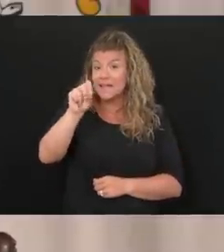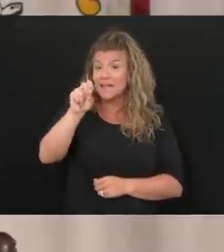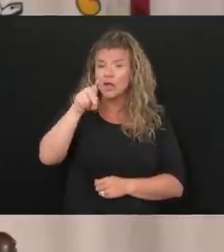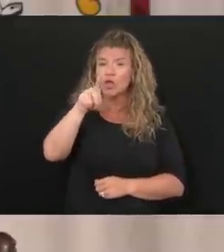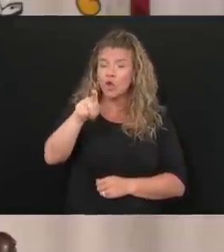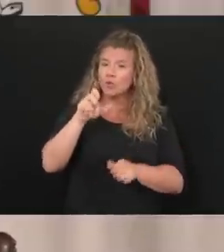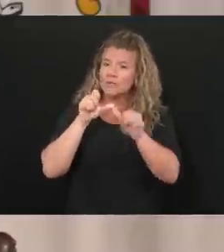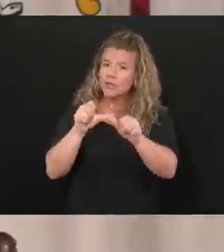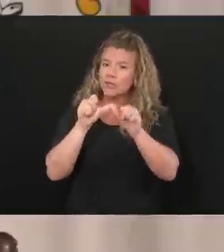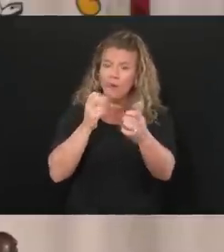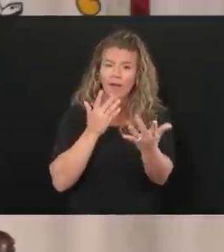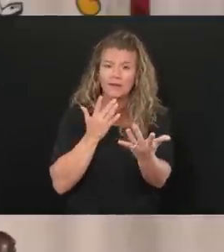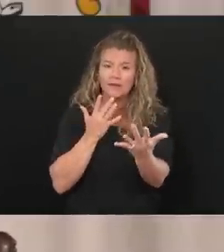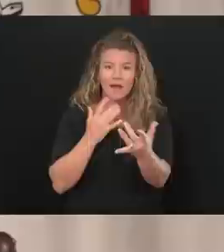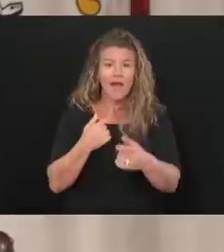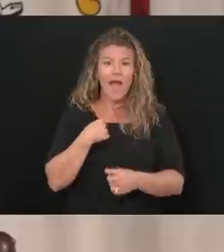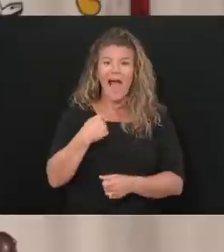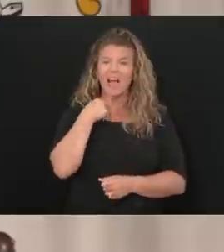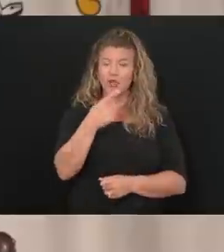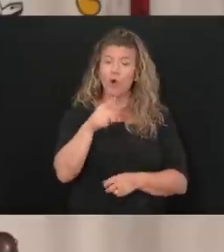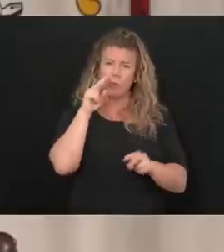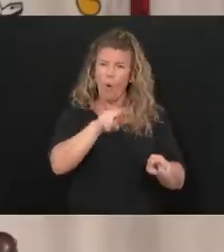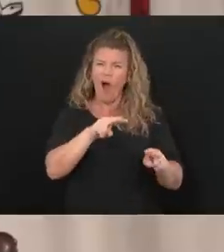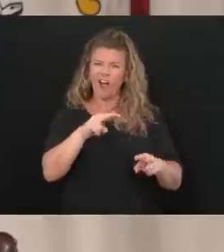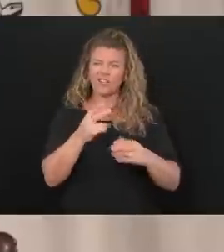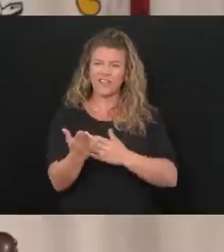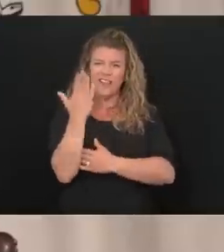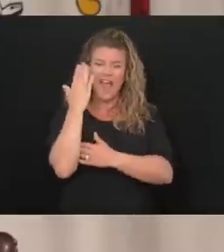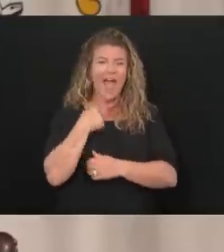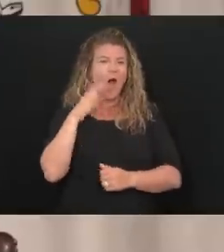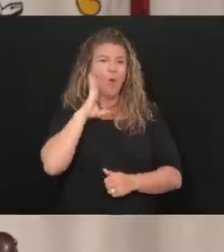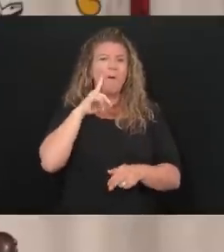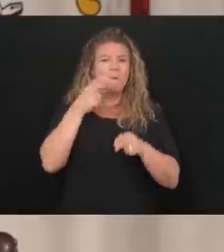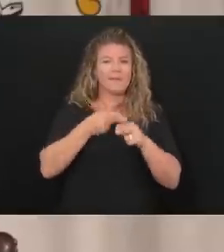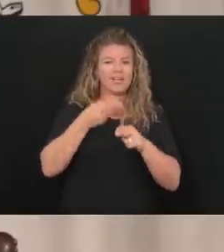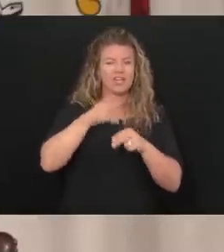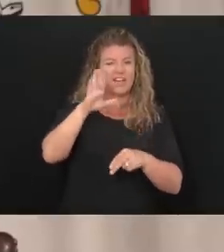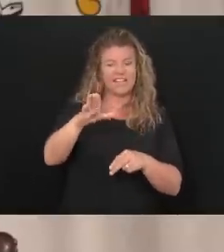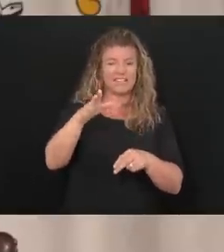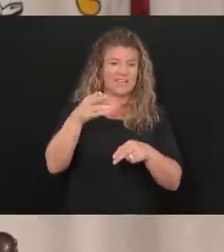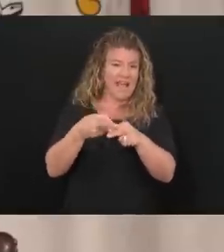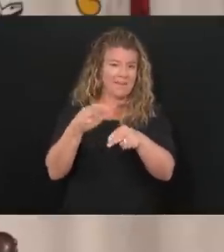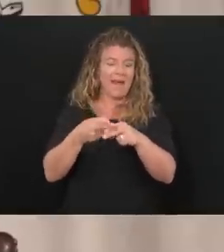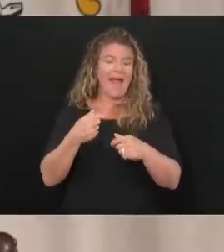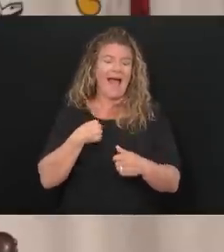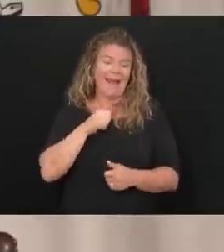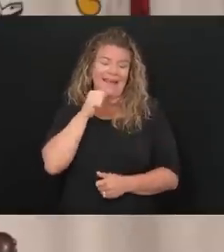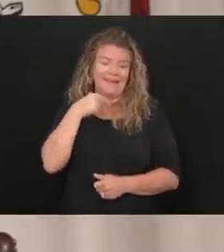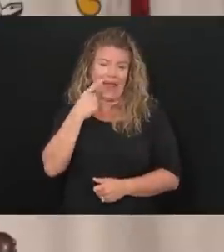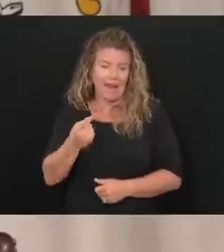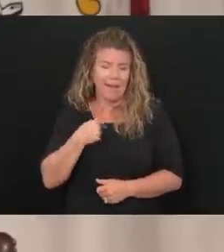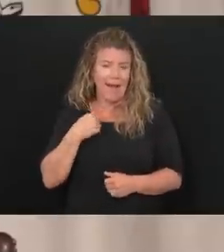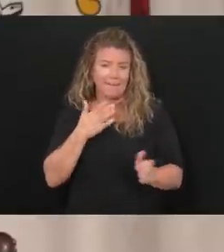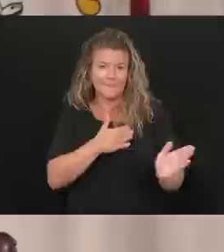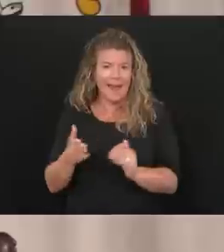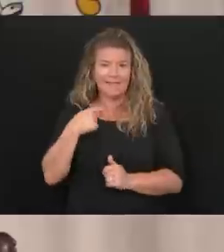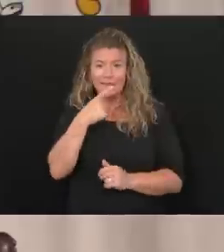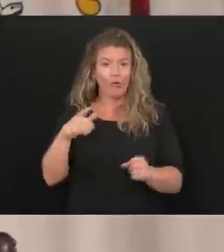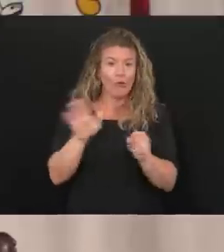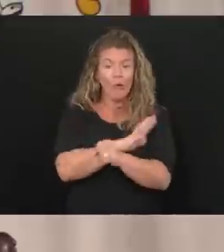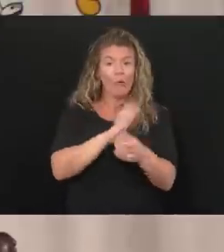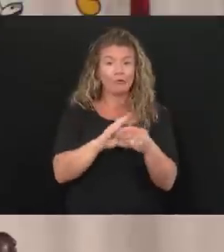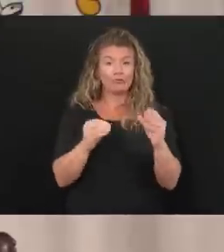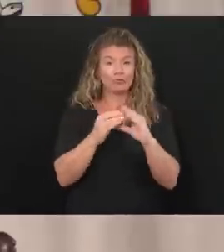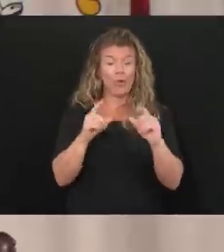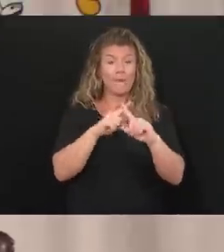hanged up. I told him to watch the briefing today, and I told him I'd mention his name. I didn't tell him I'd talk about him this much, but they said